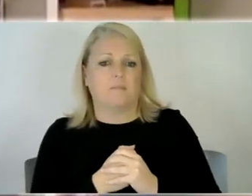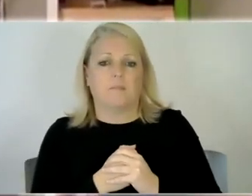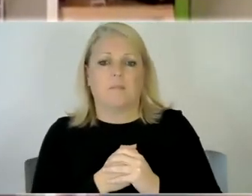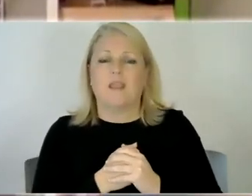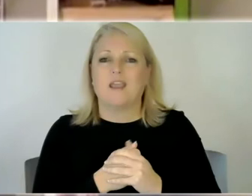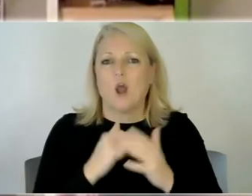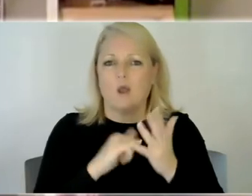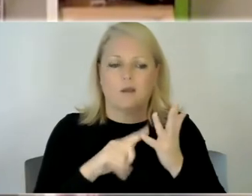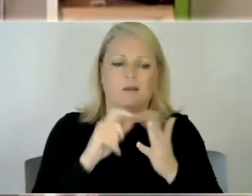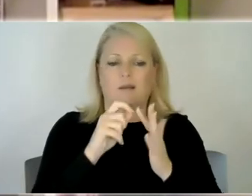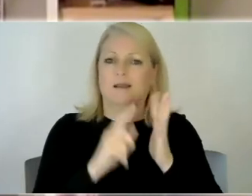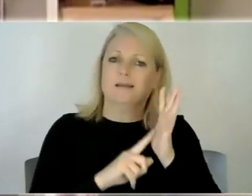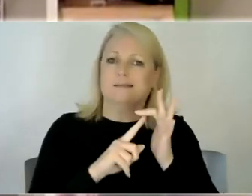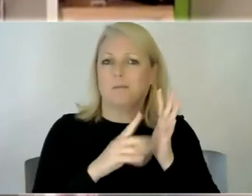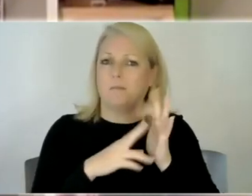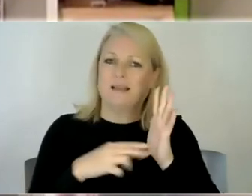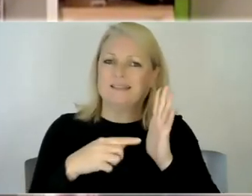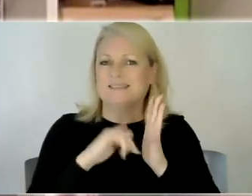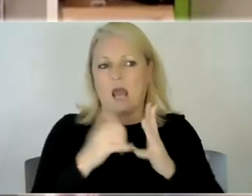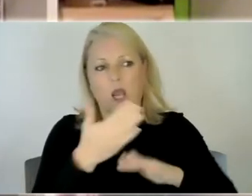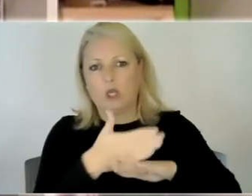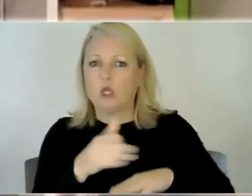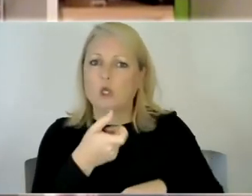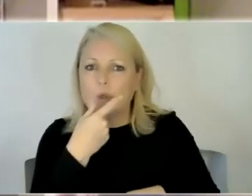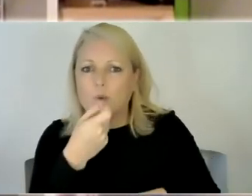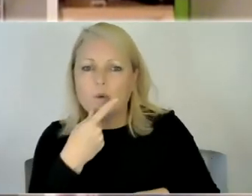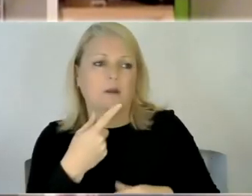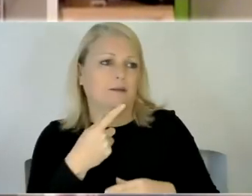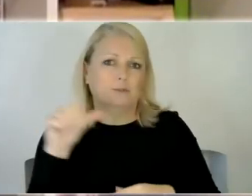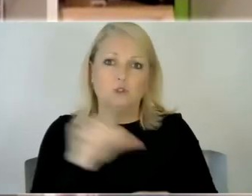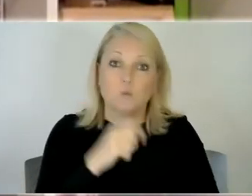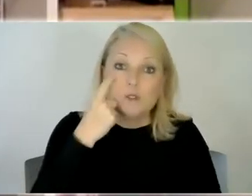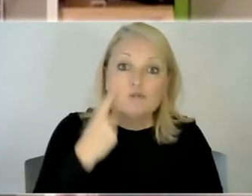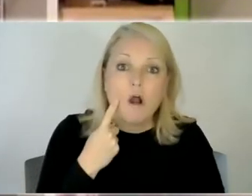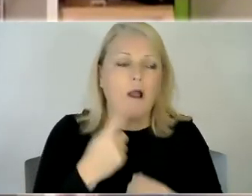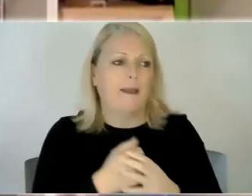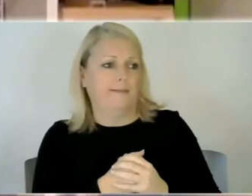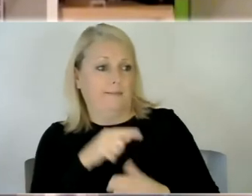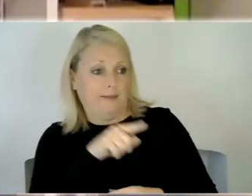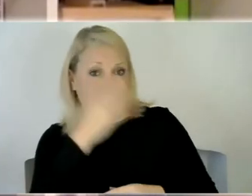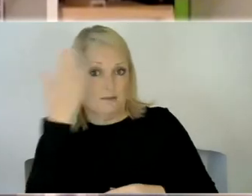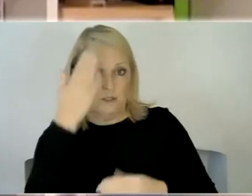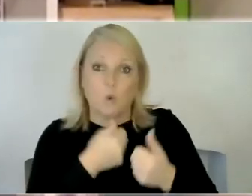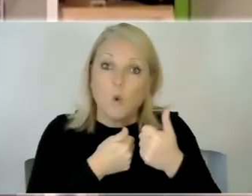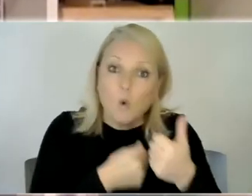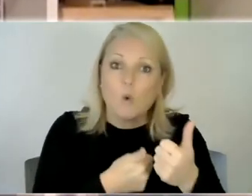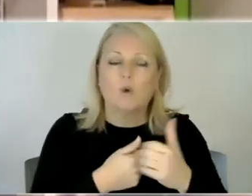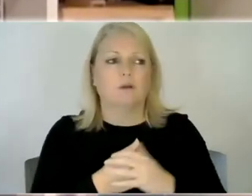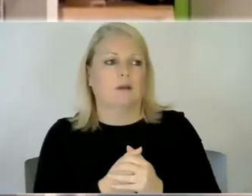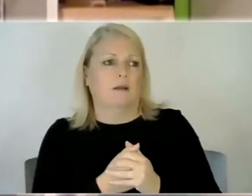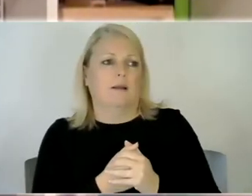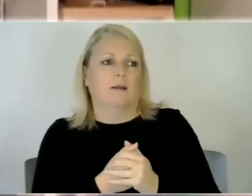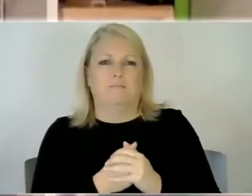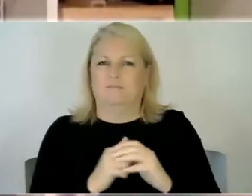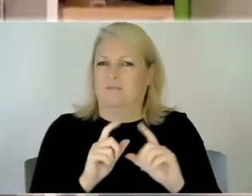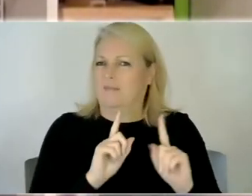that are amazing should you uh are they going to the right school are they uh you know should